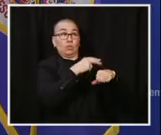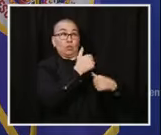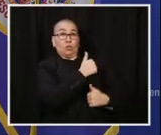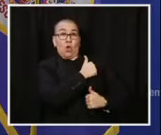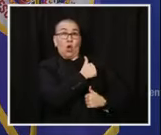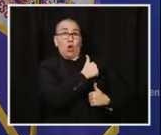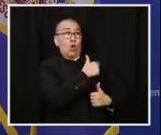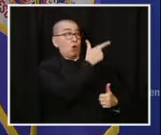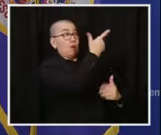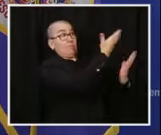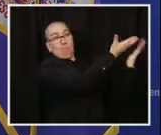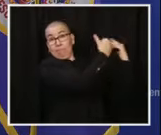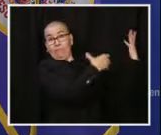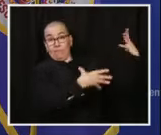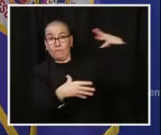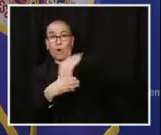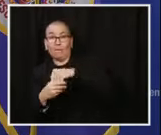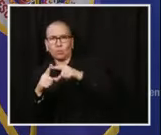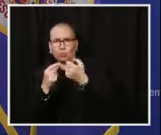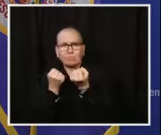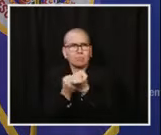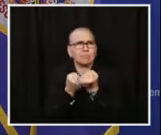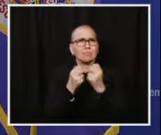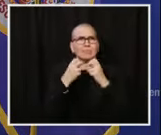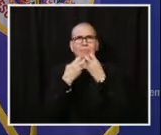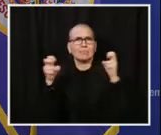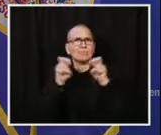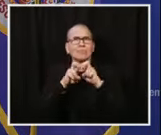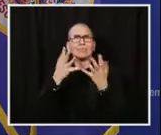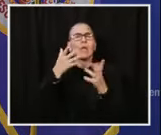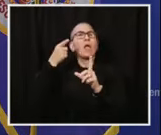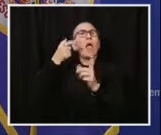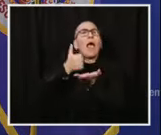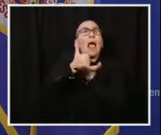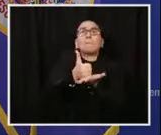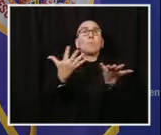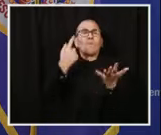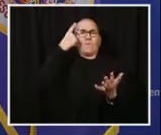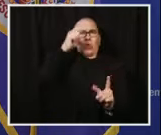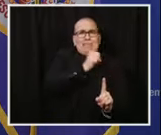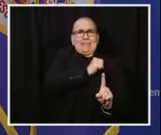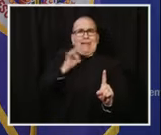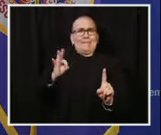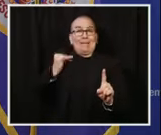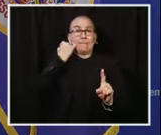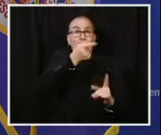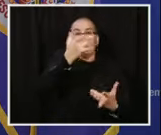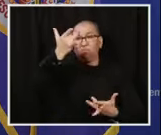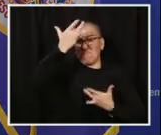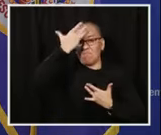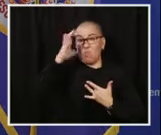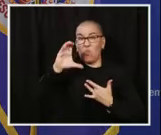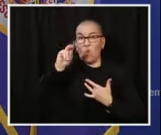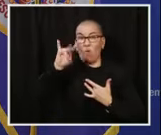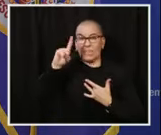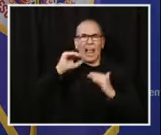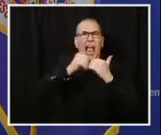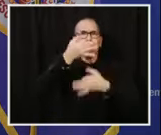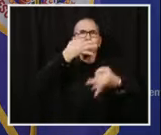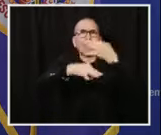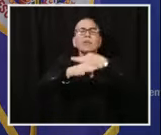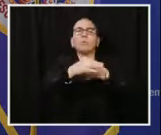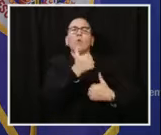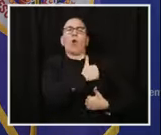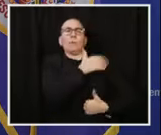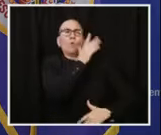Service to assist with staffing crises. And over the past several weeks, these teams have been physically